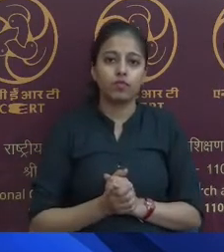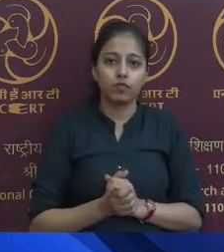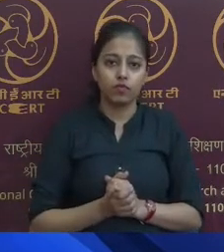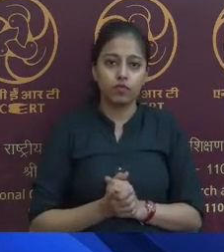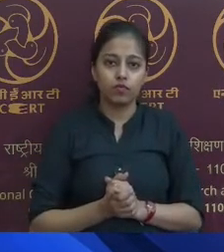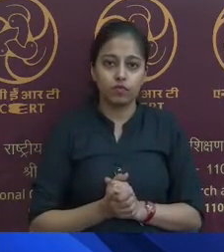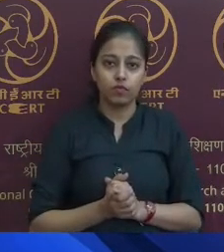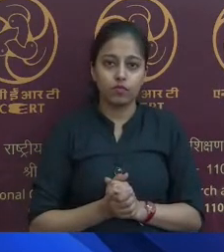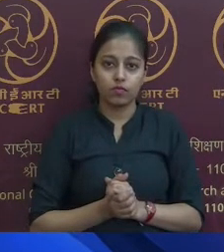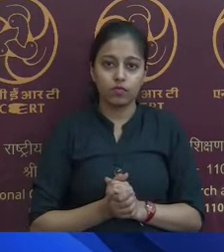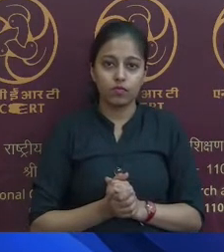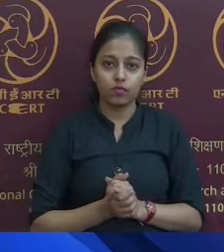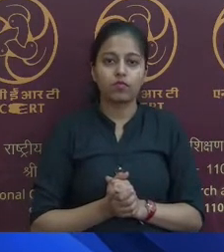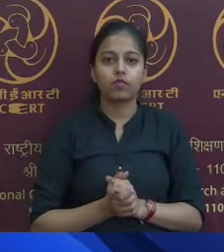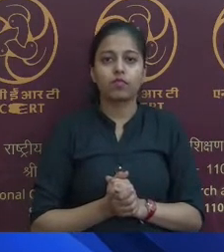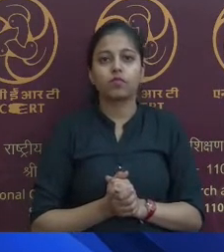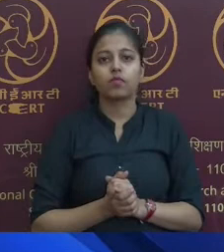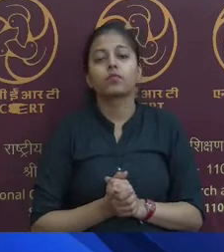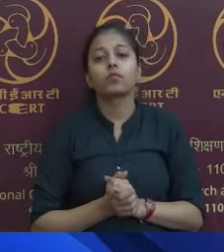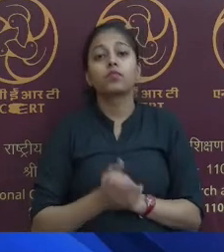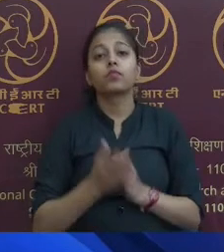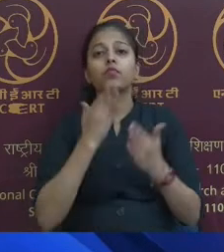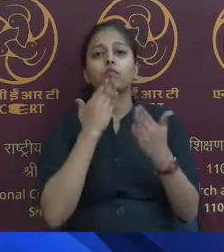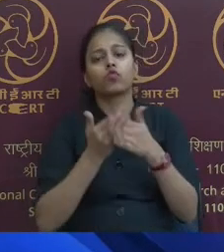Thank you so much. Thank you so much, sir.